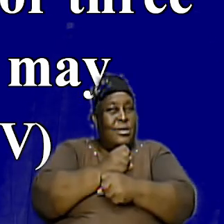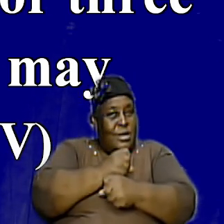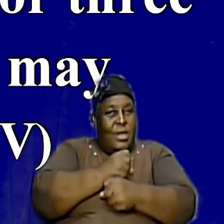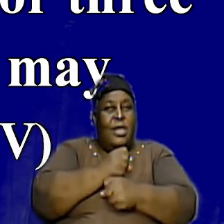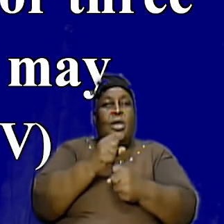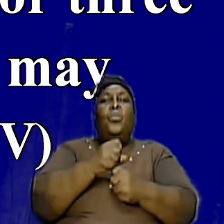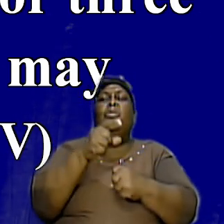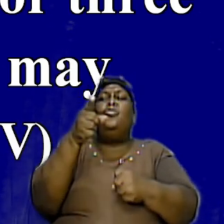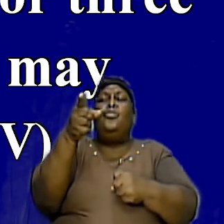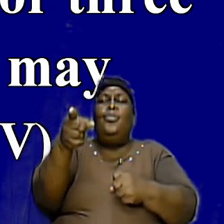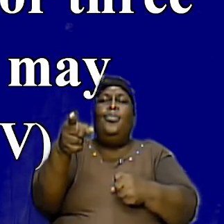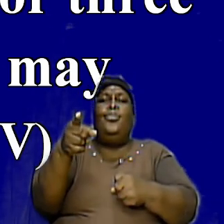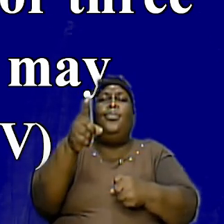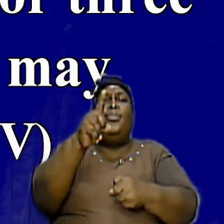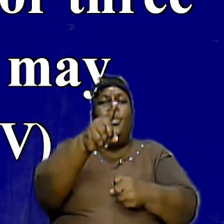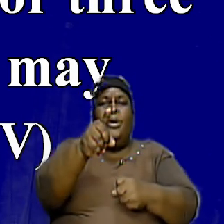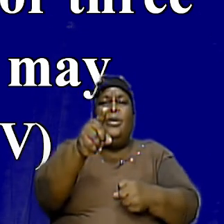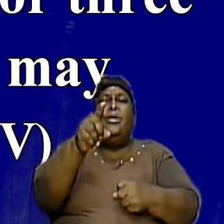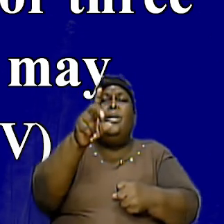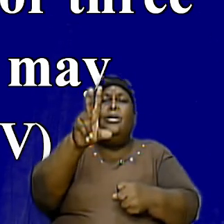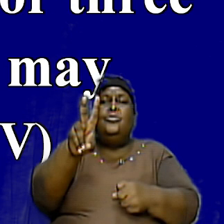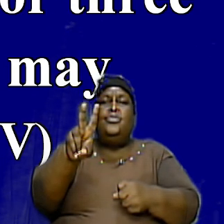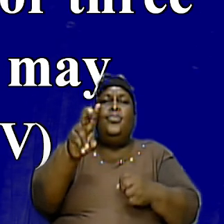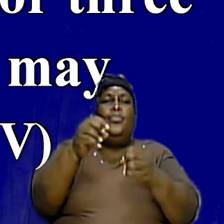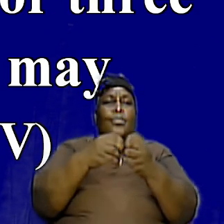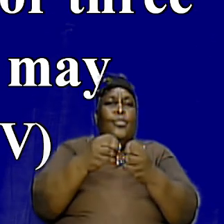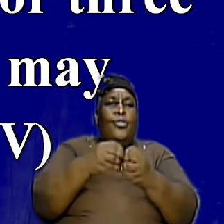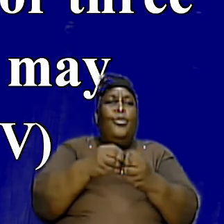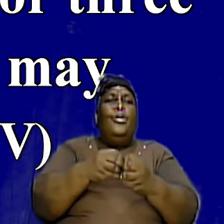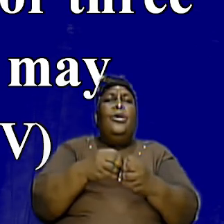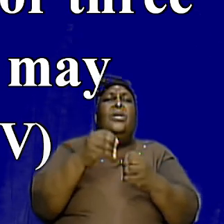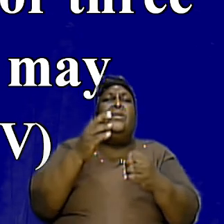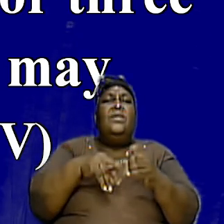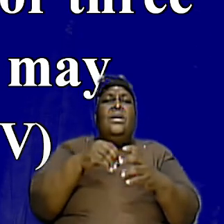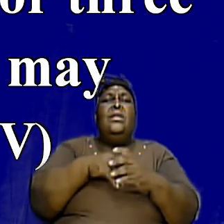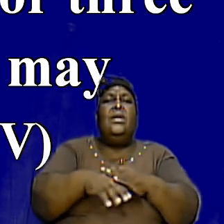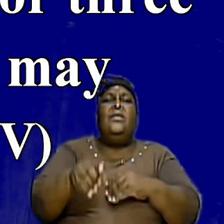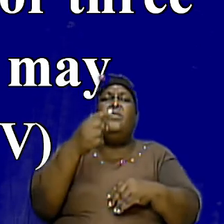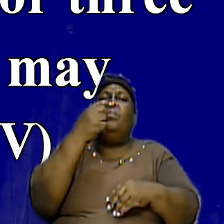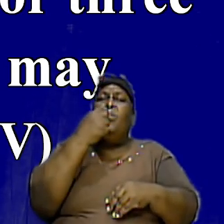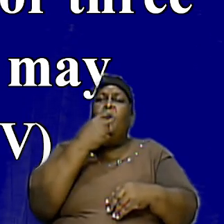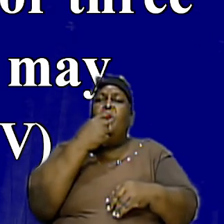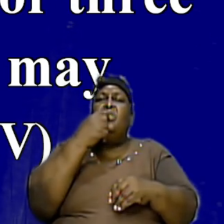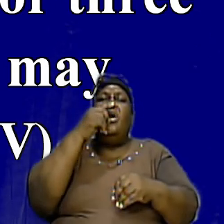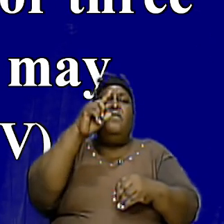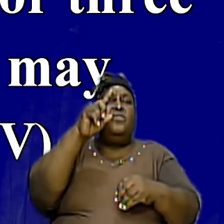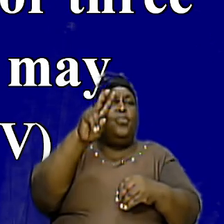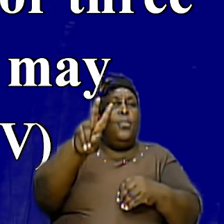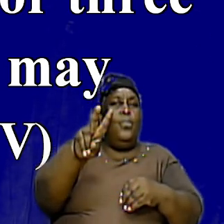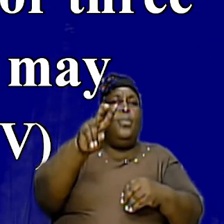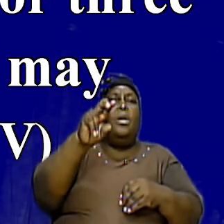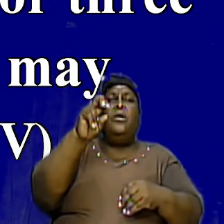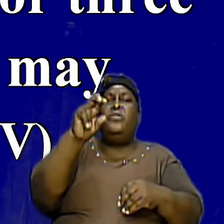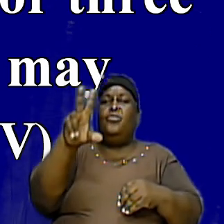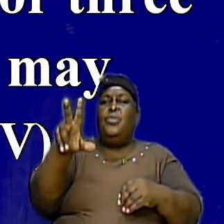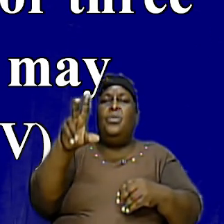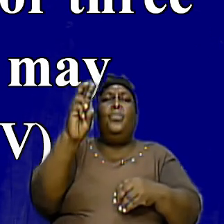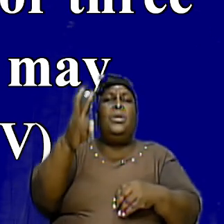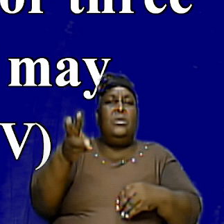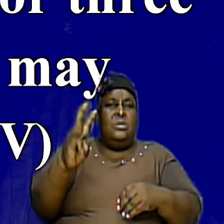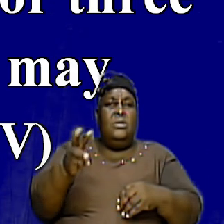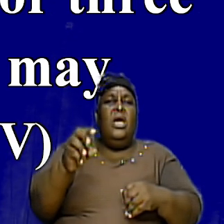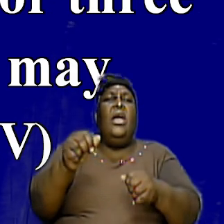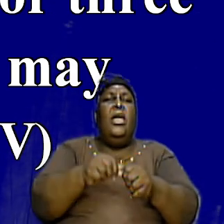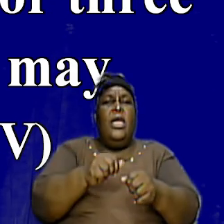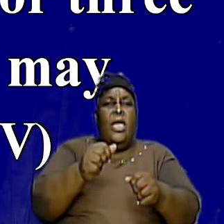With The One Or Two More That In The Mouth Of Two Or Three